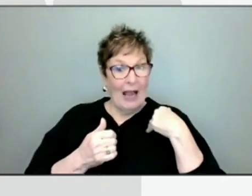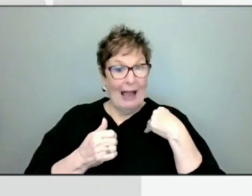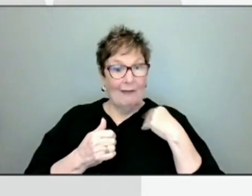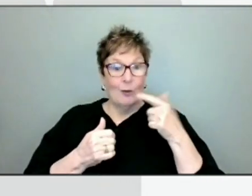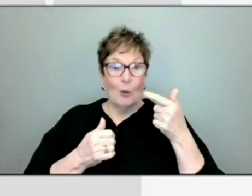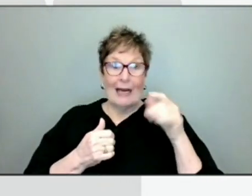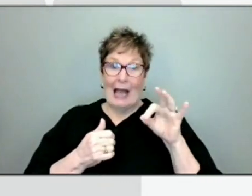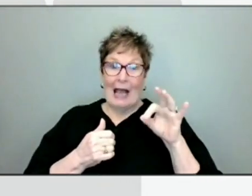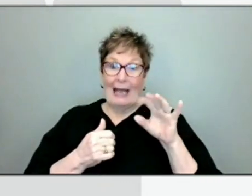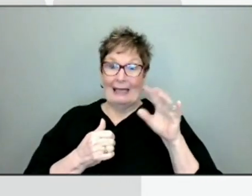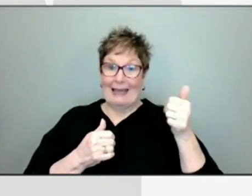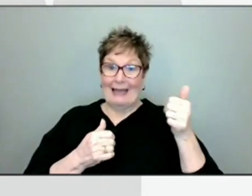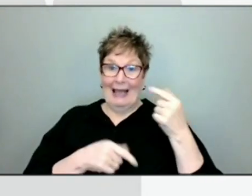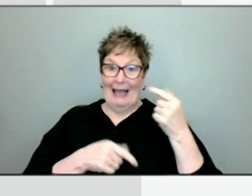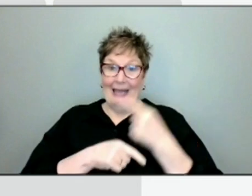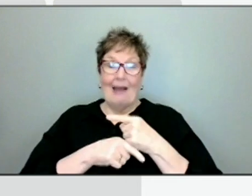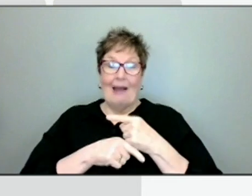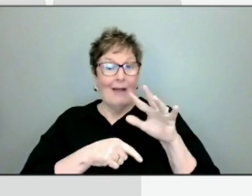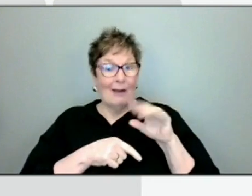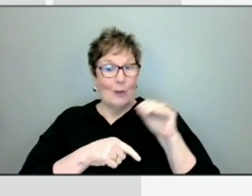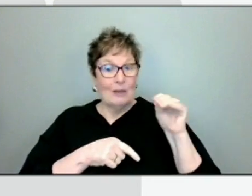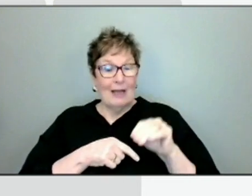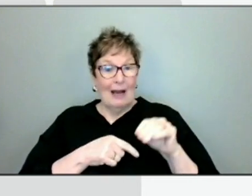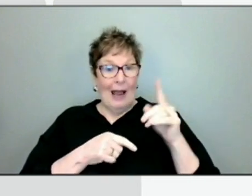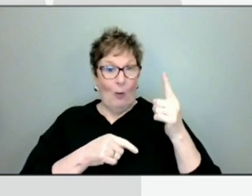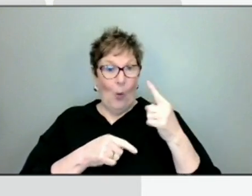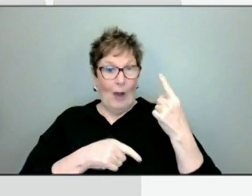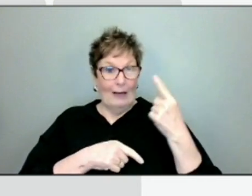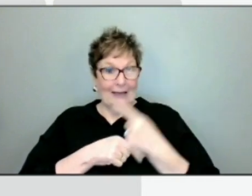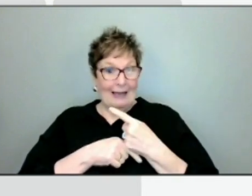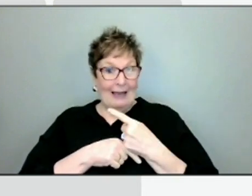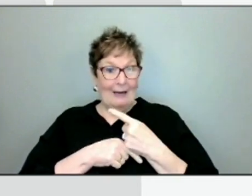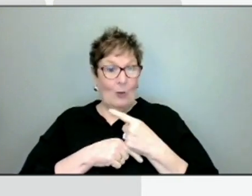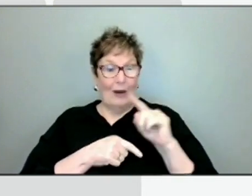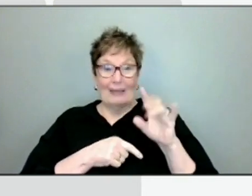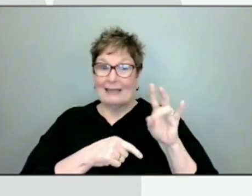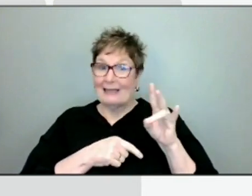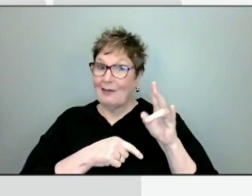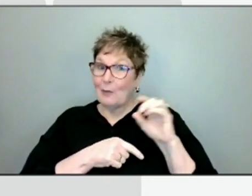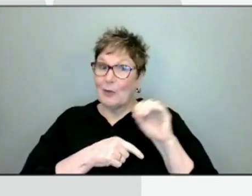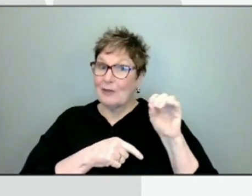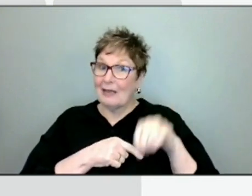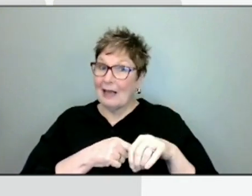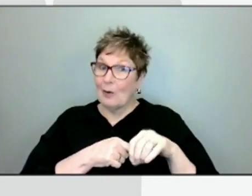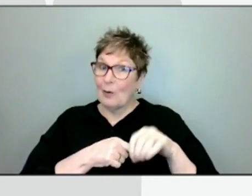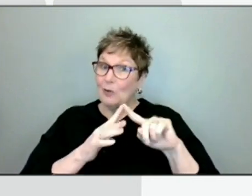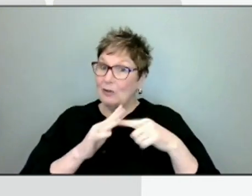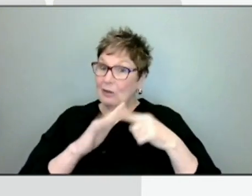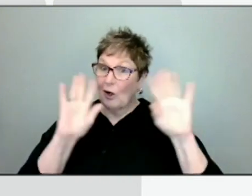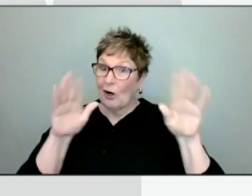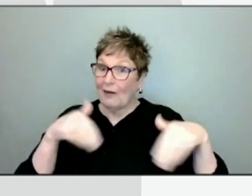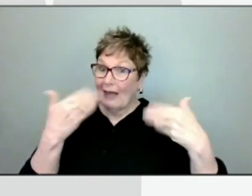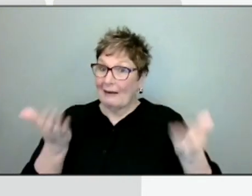days of five percent and there's a day snuck in there where it's seven percent, we start again?